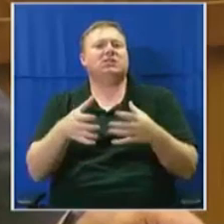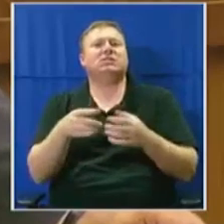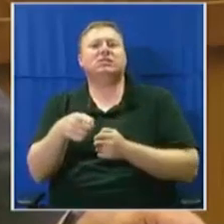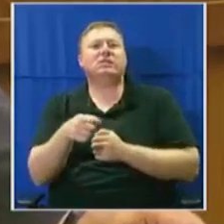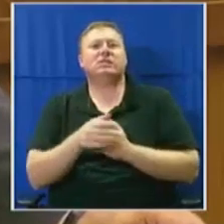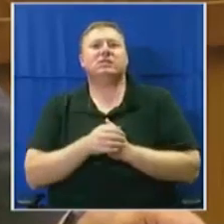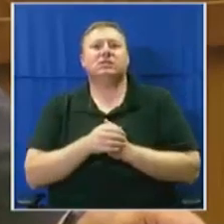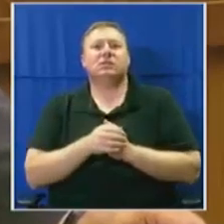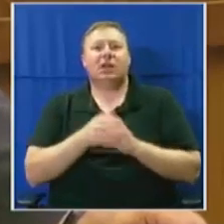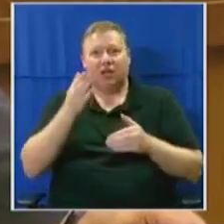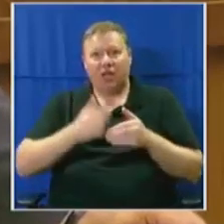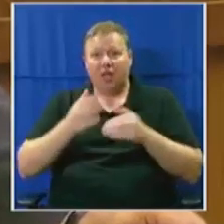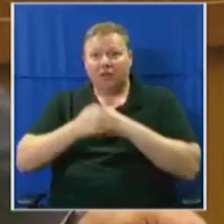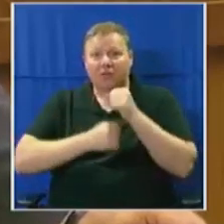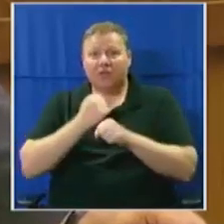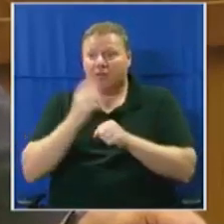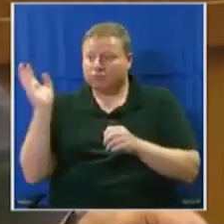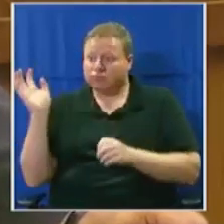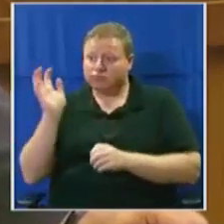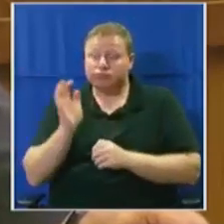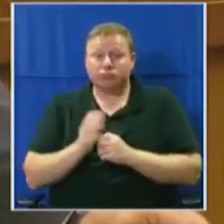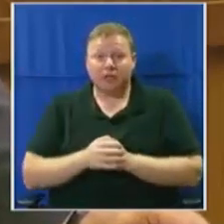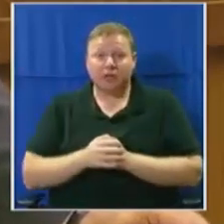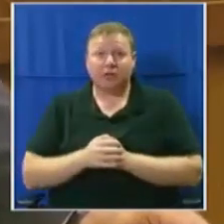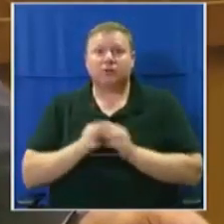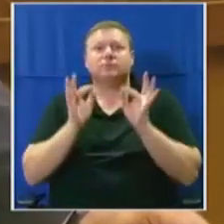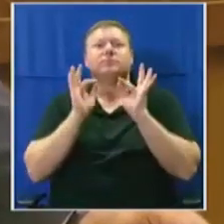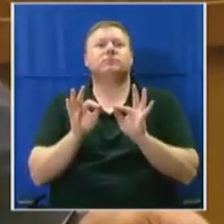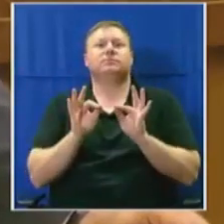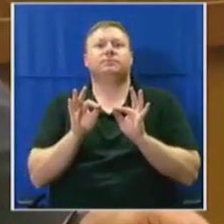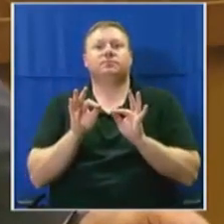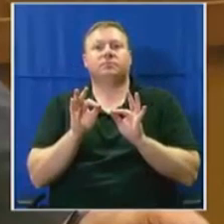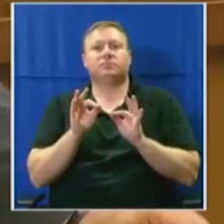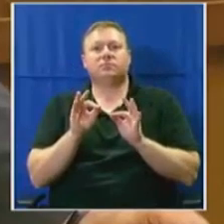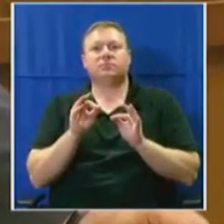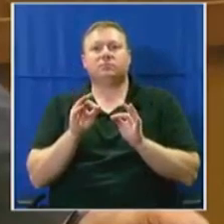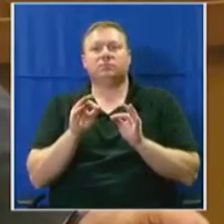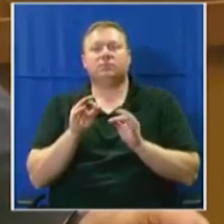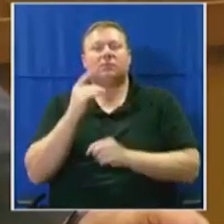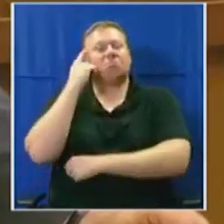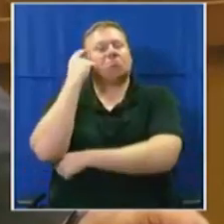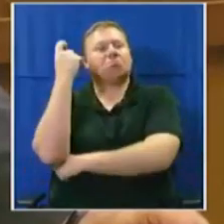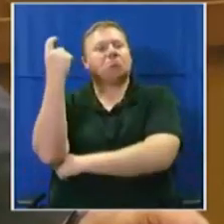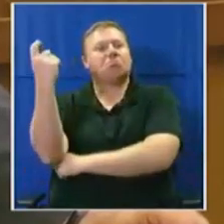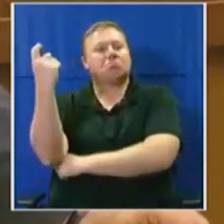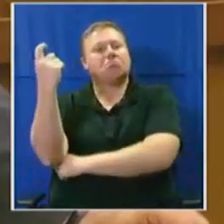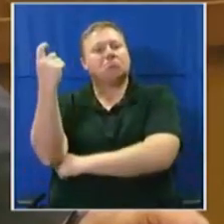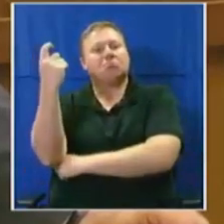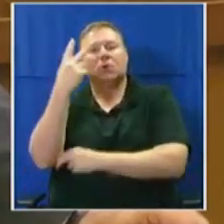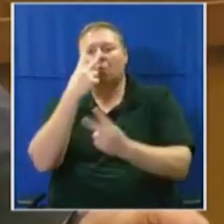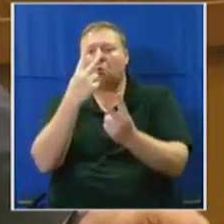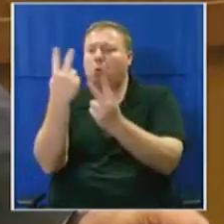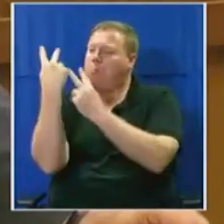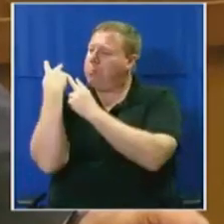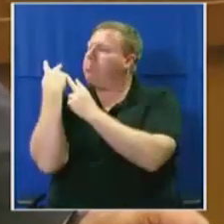when we come at the end of a year like this, it's only appropriate that we stand still and think and reflect on where we